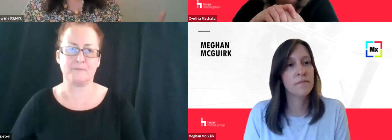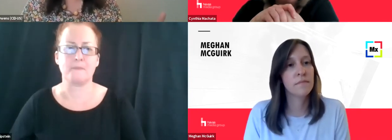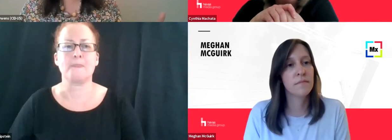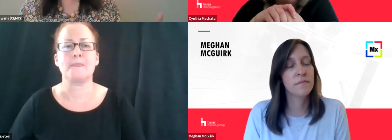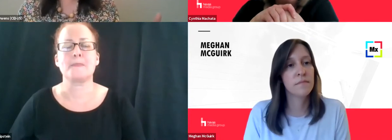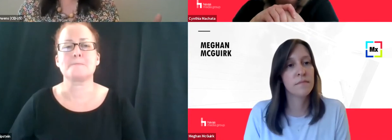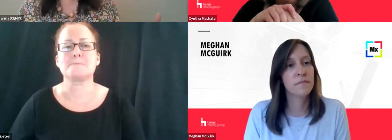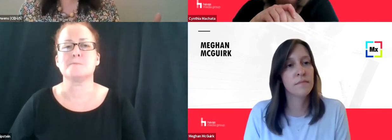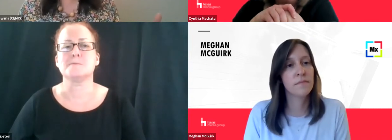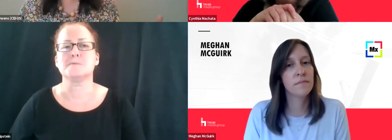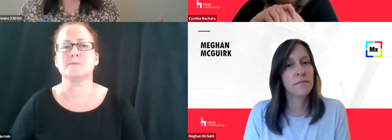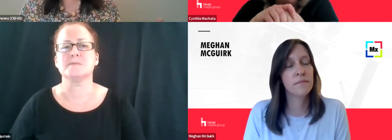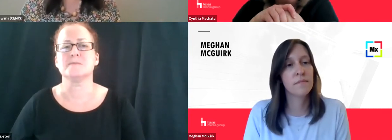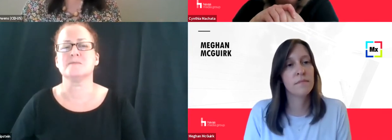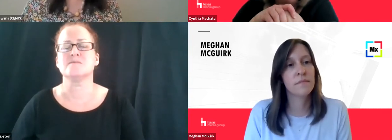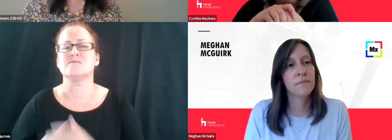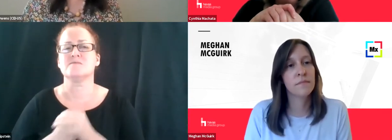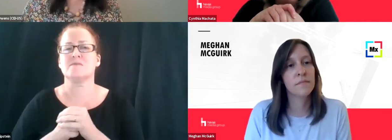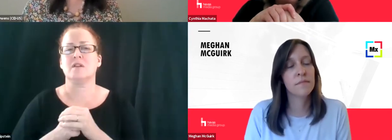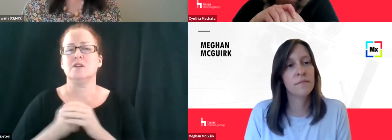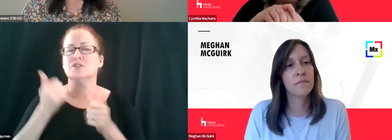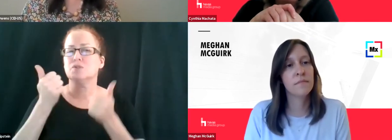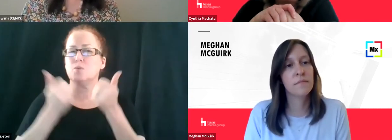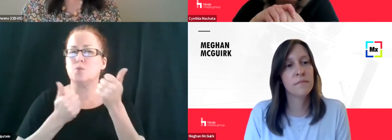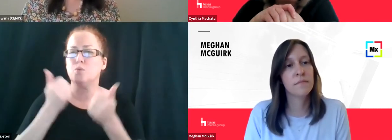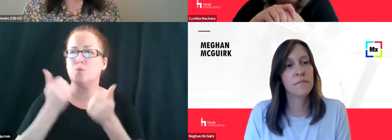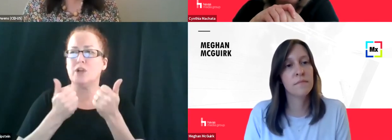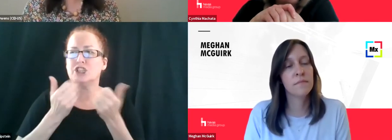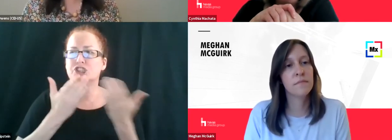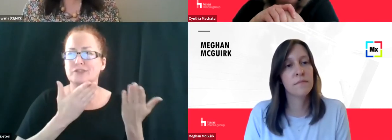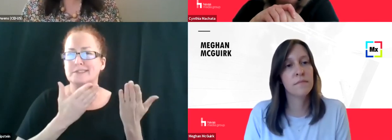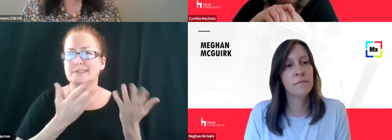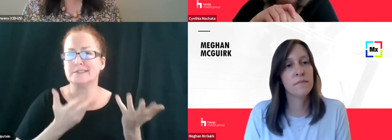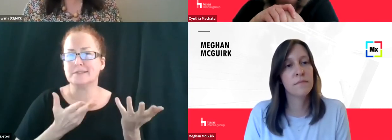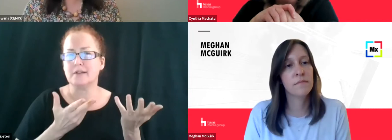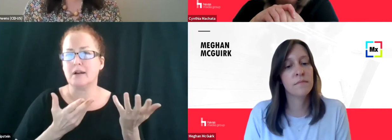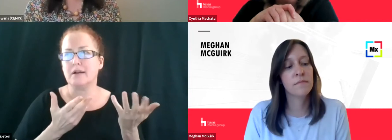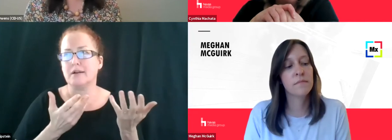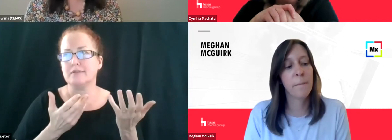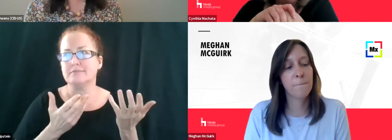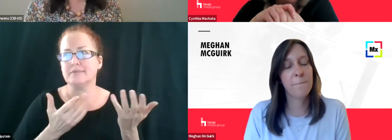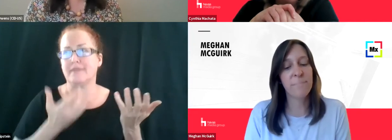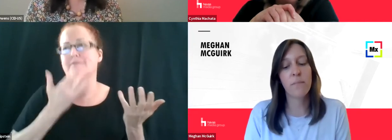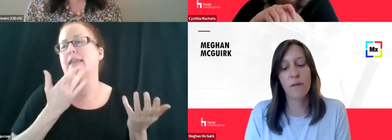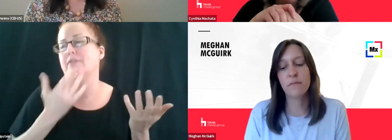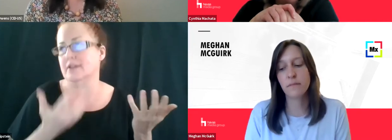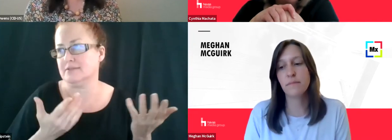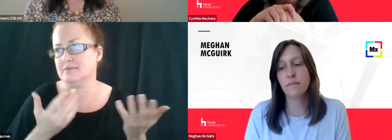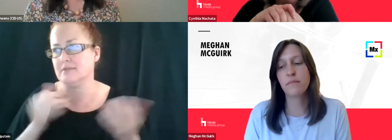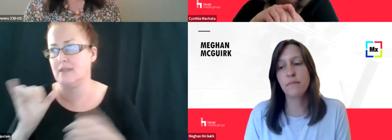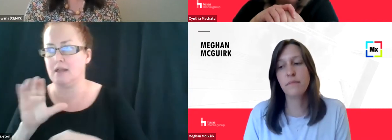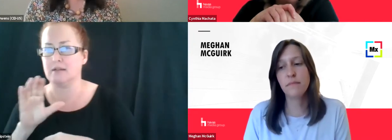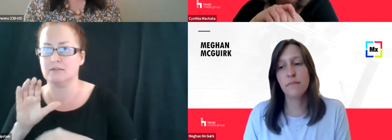one of the platforms and the clients you've served, um, are some of the more favorite ones for them to, to use